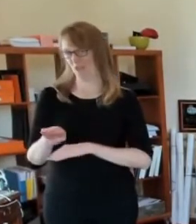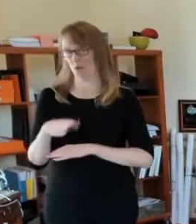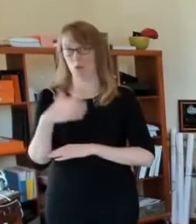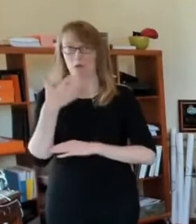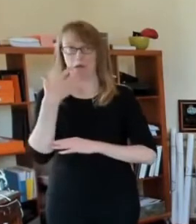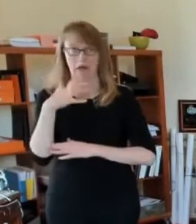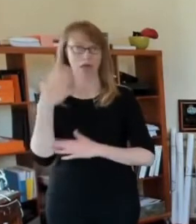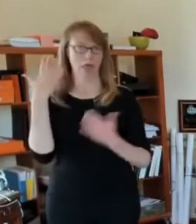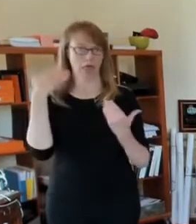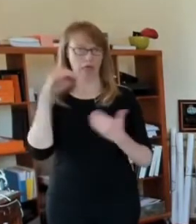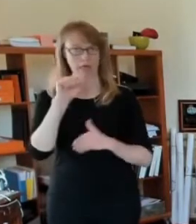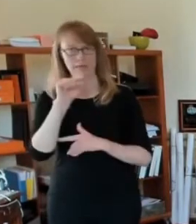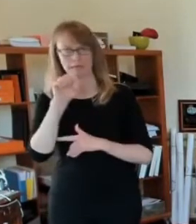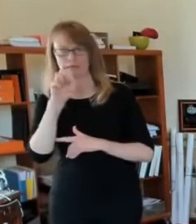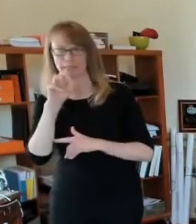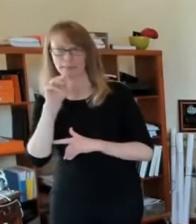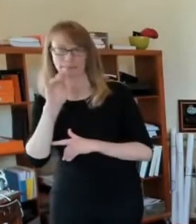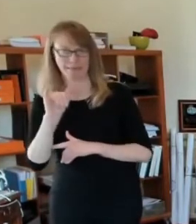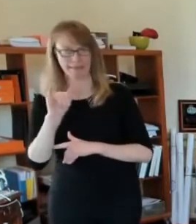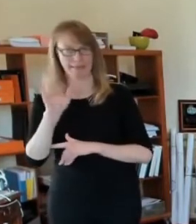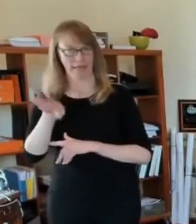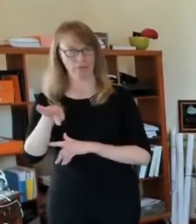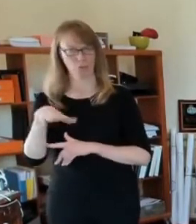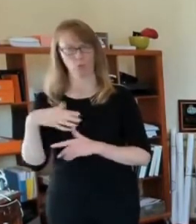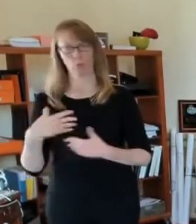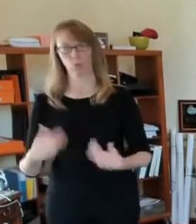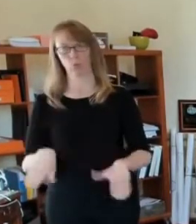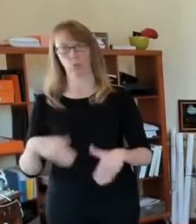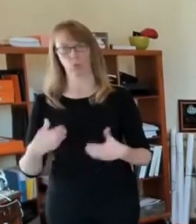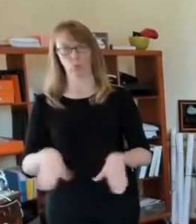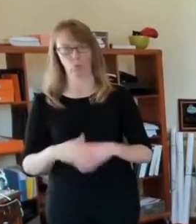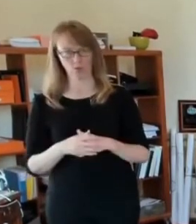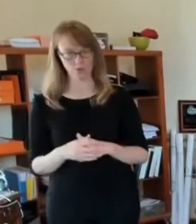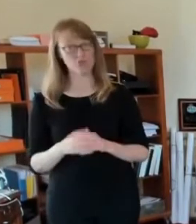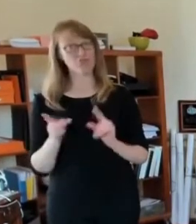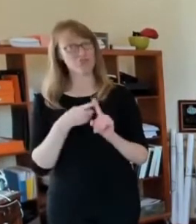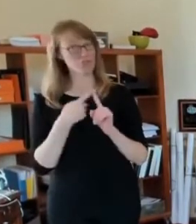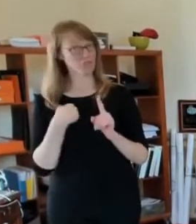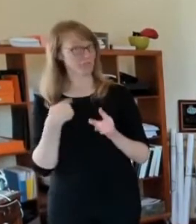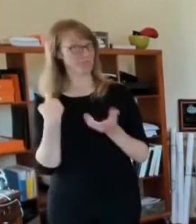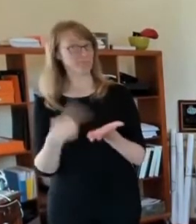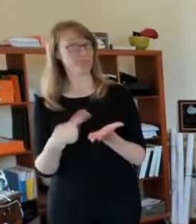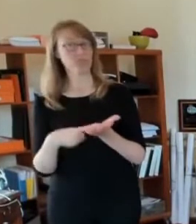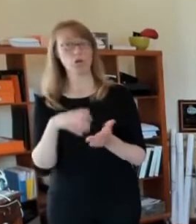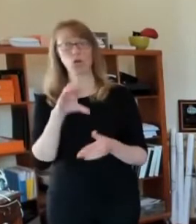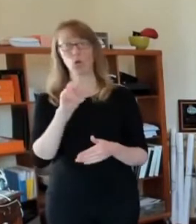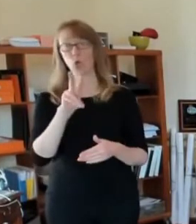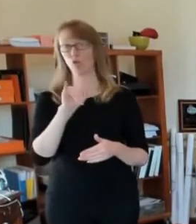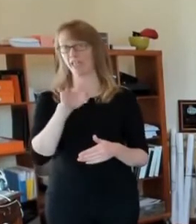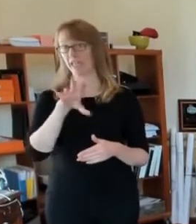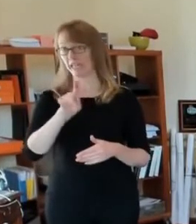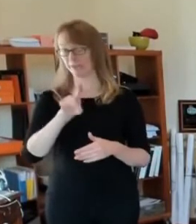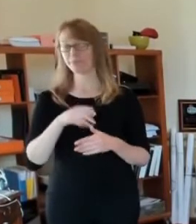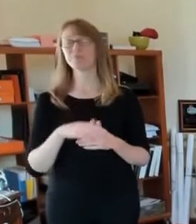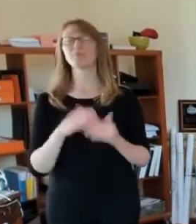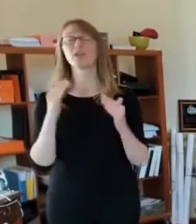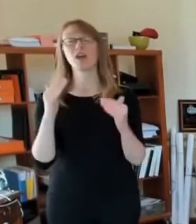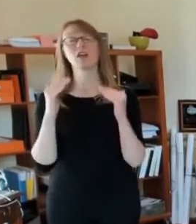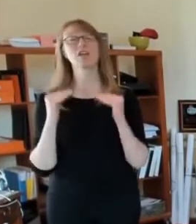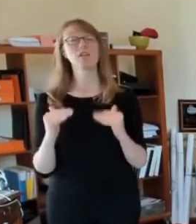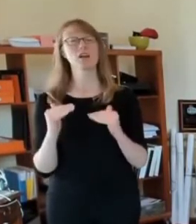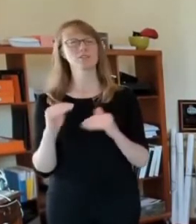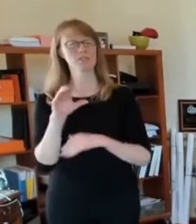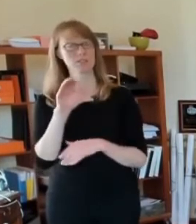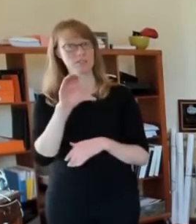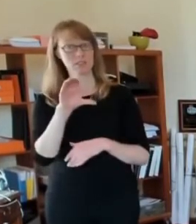I'm going to talk a little bit about COVID at the top of this. Then we're going to talk about the census and Charles